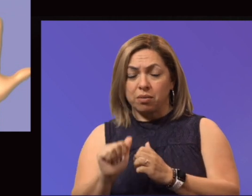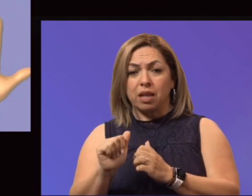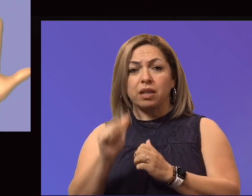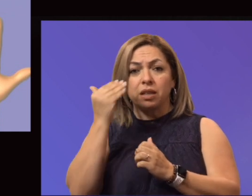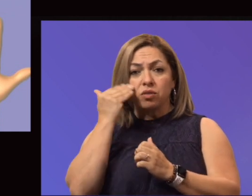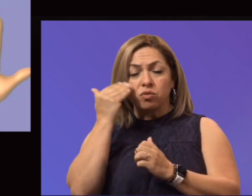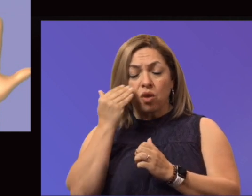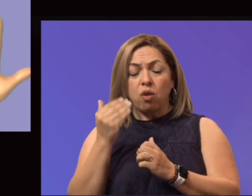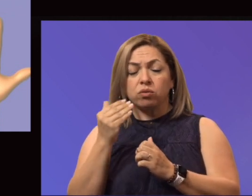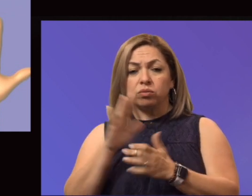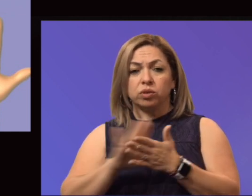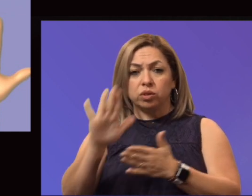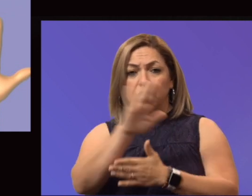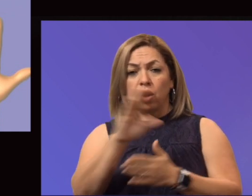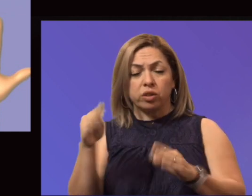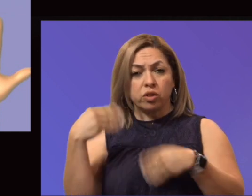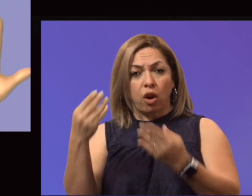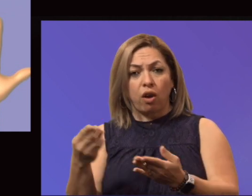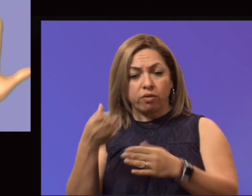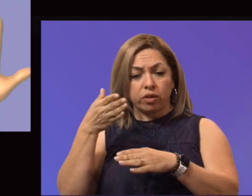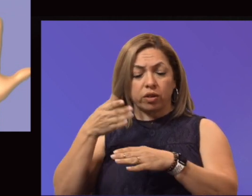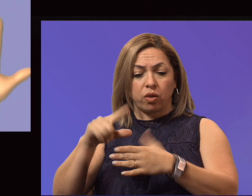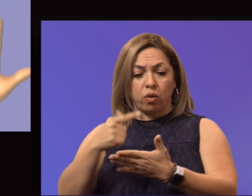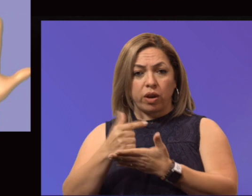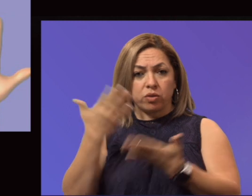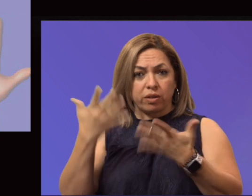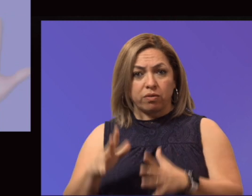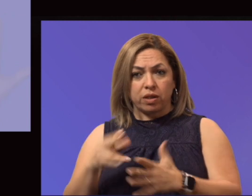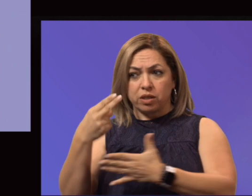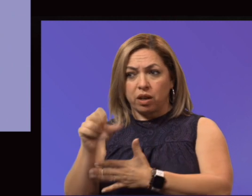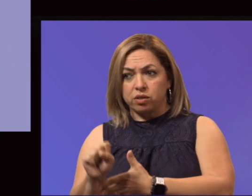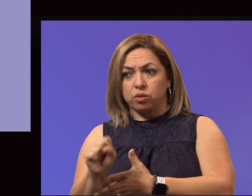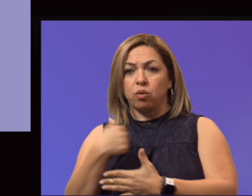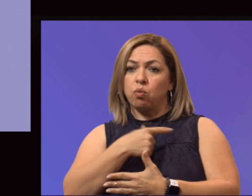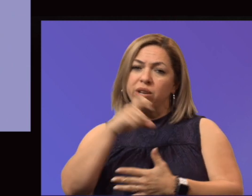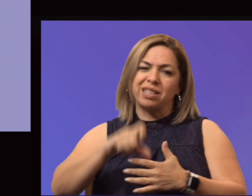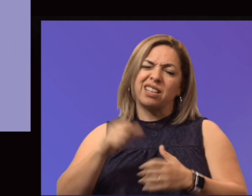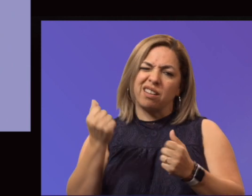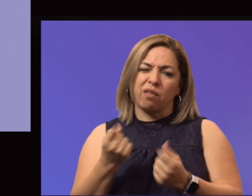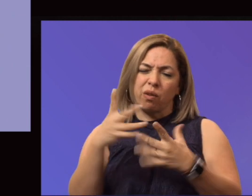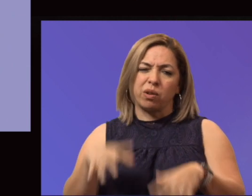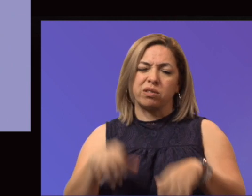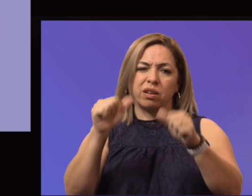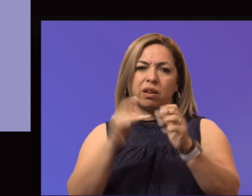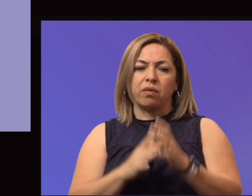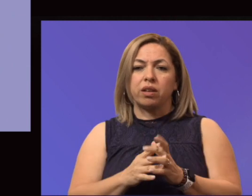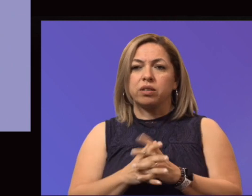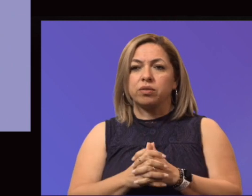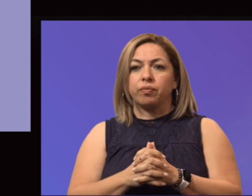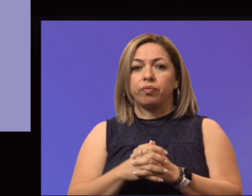to offer them as they graduate from high school. We need all students to take advantage of this. Our new student orientation.